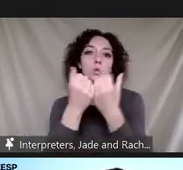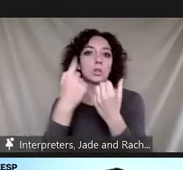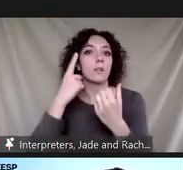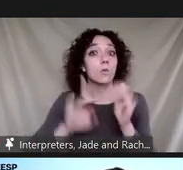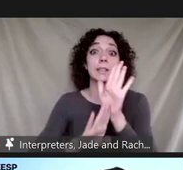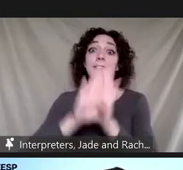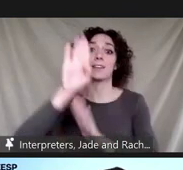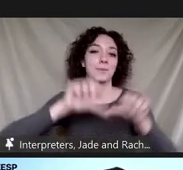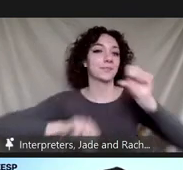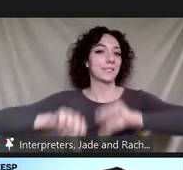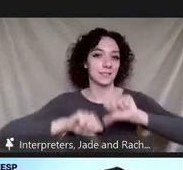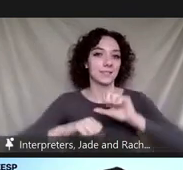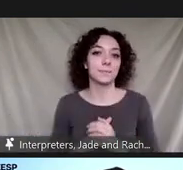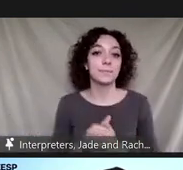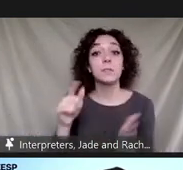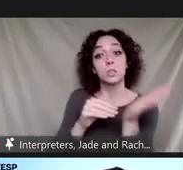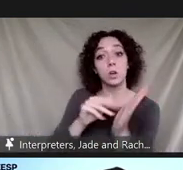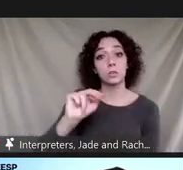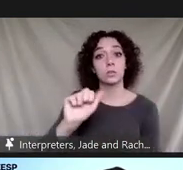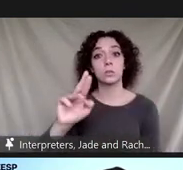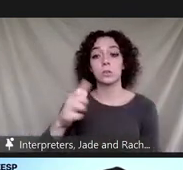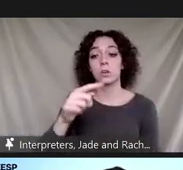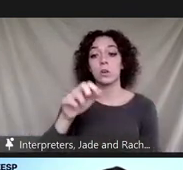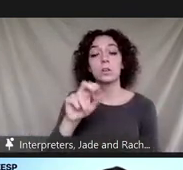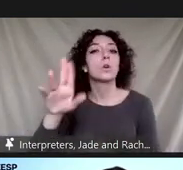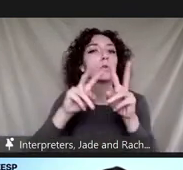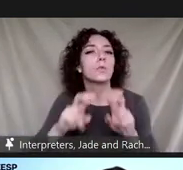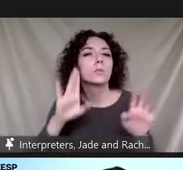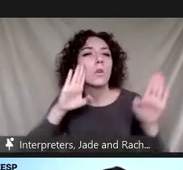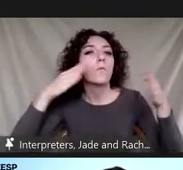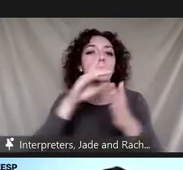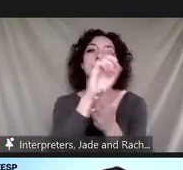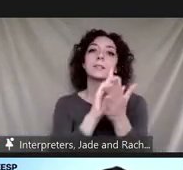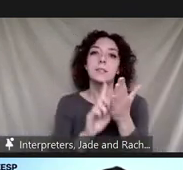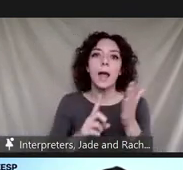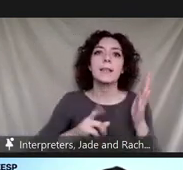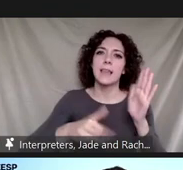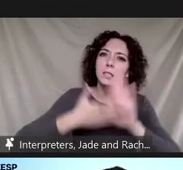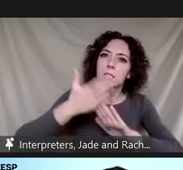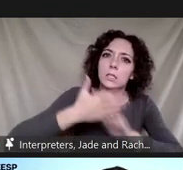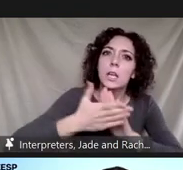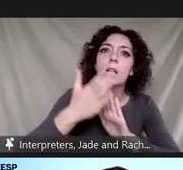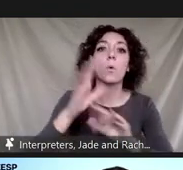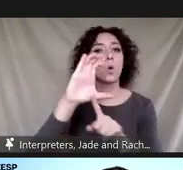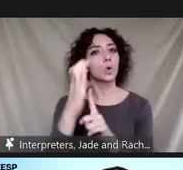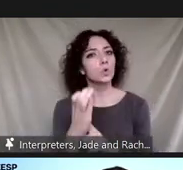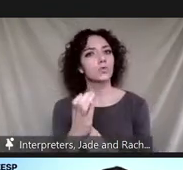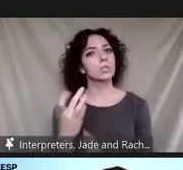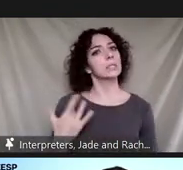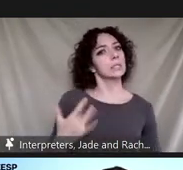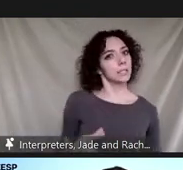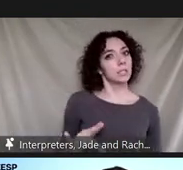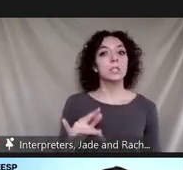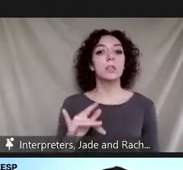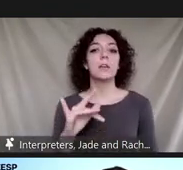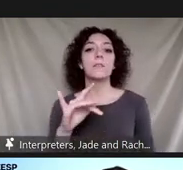science dr naughton's research focuses on designing sustainable and culturally sensitive food energy water